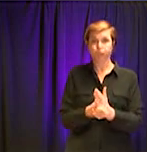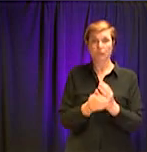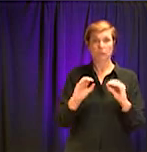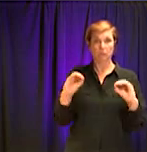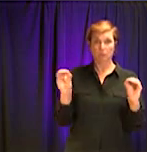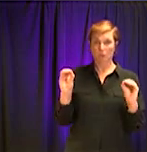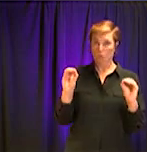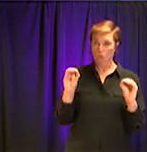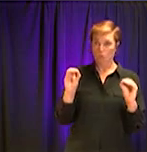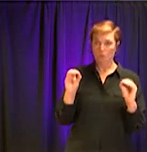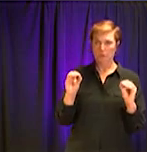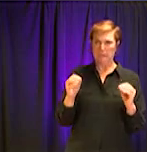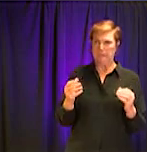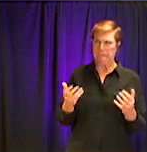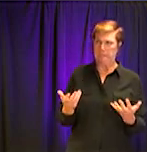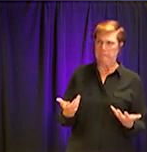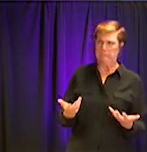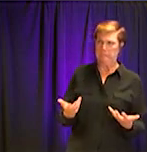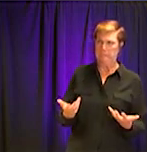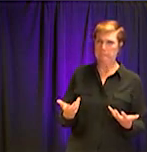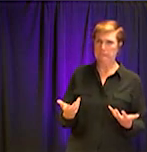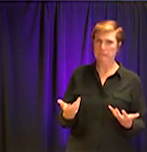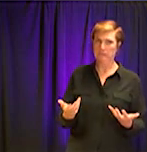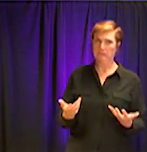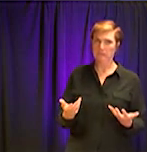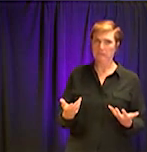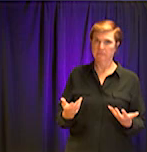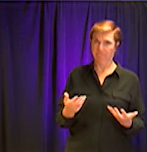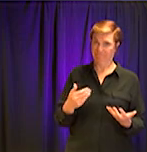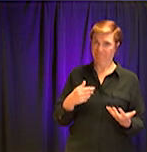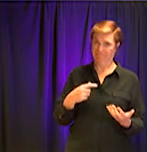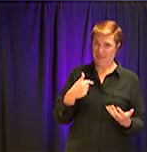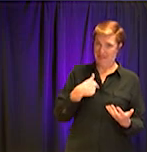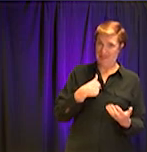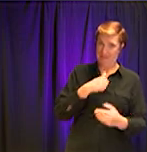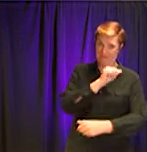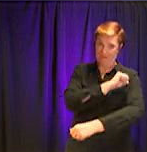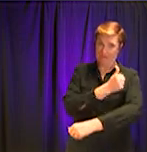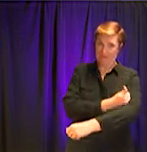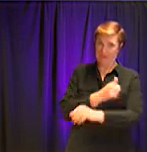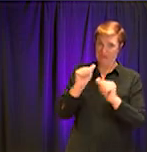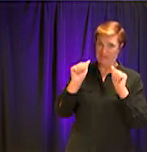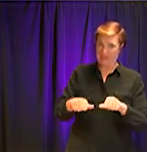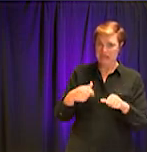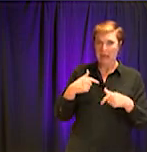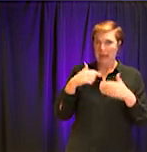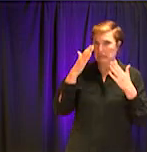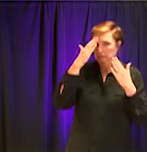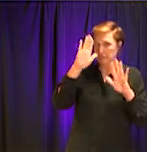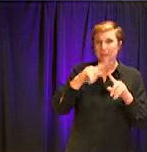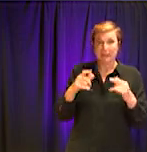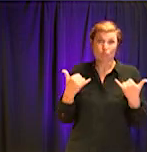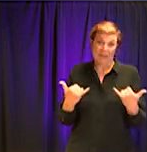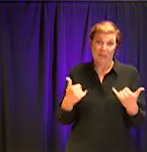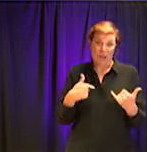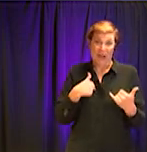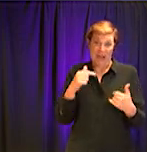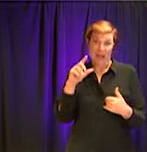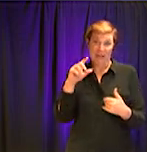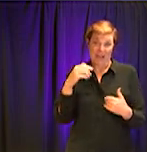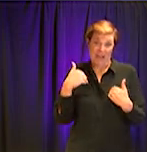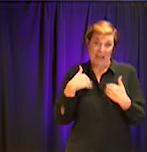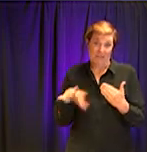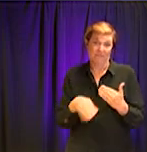much beyond what I would do. Although again, this is a time where we have more emergency powers. Um,